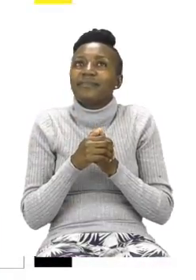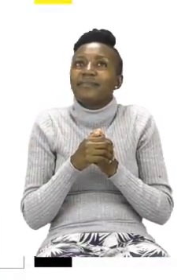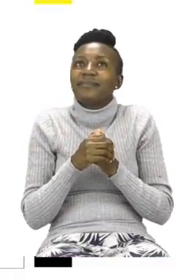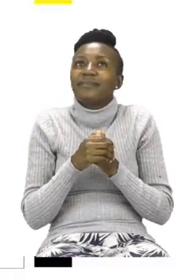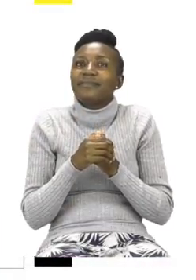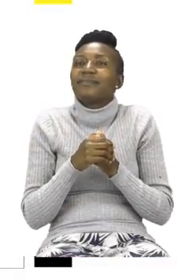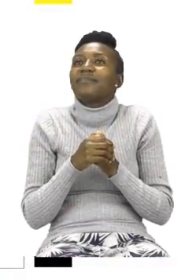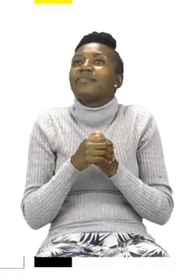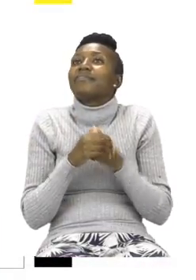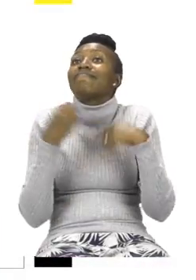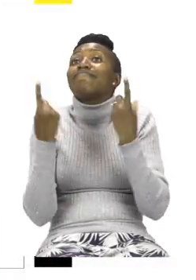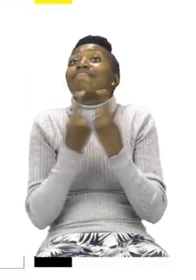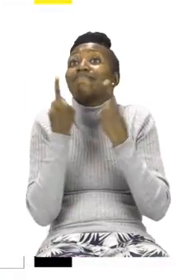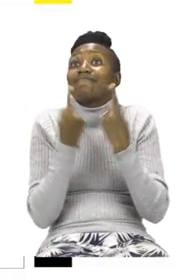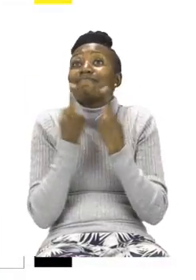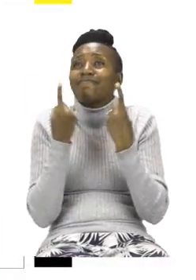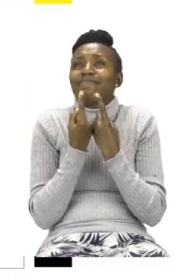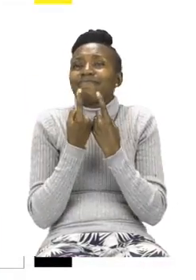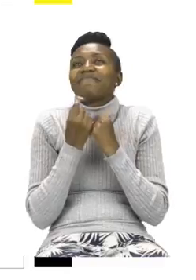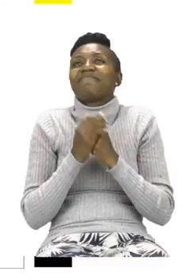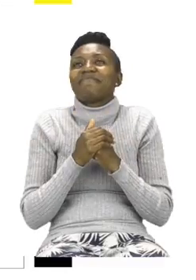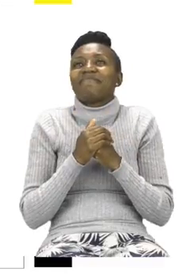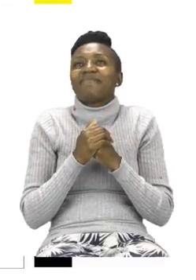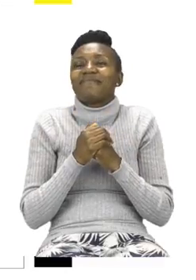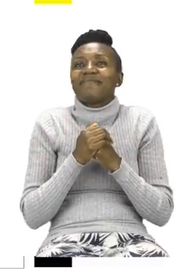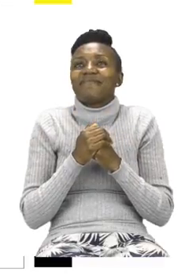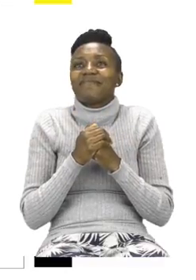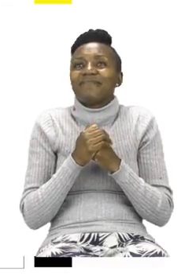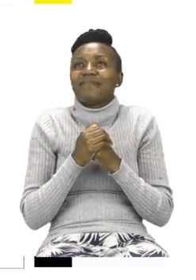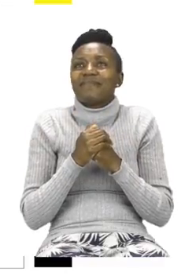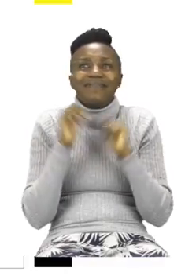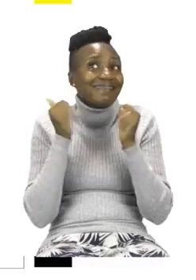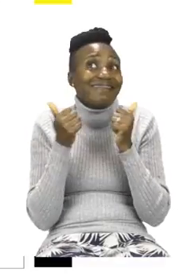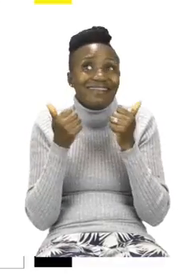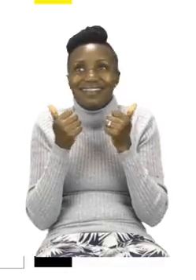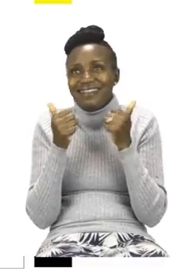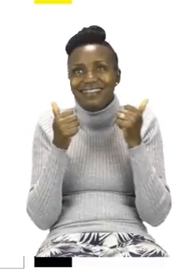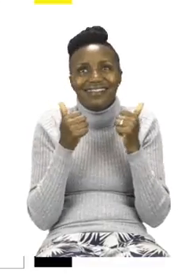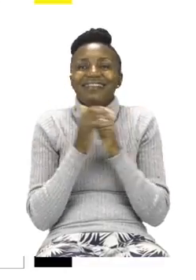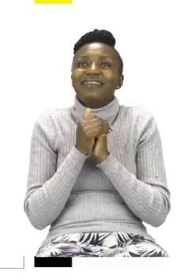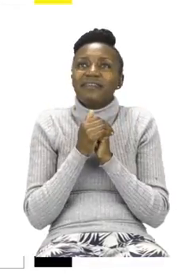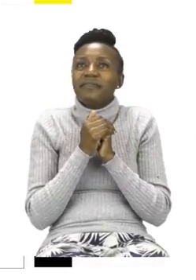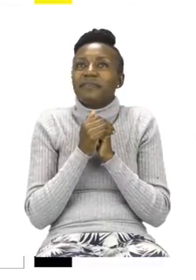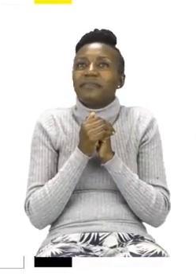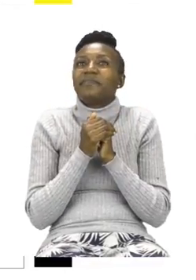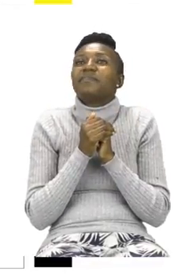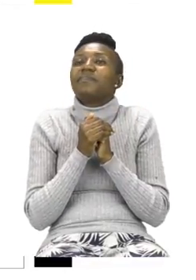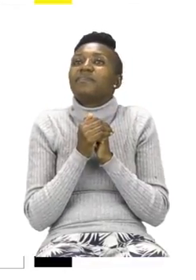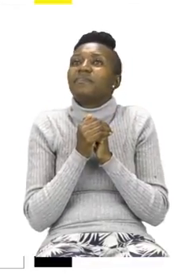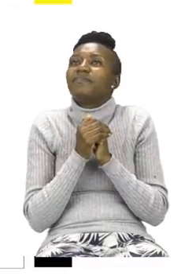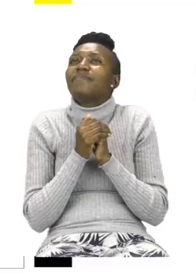we are going to play a very short and nice game. Yay! Now with this game,